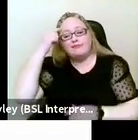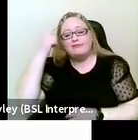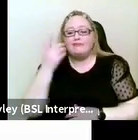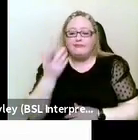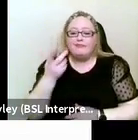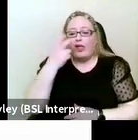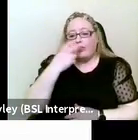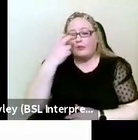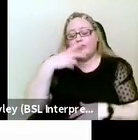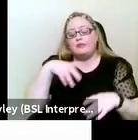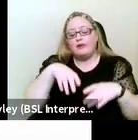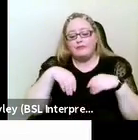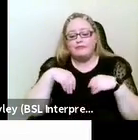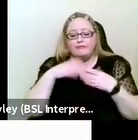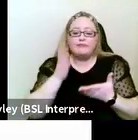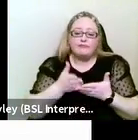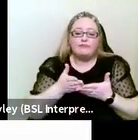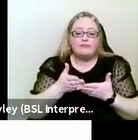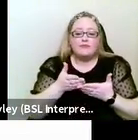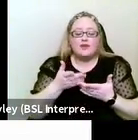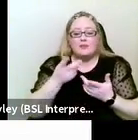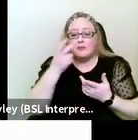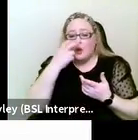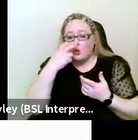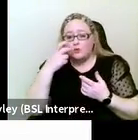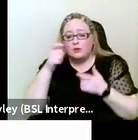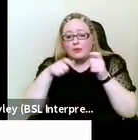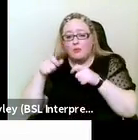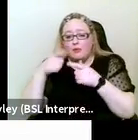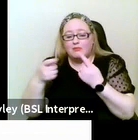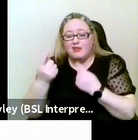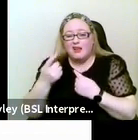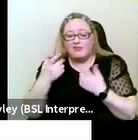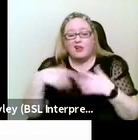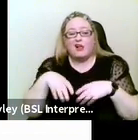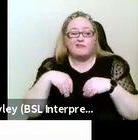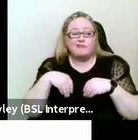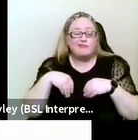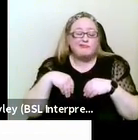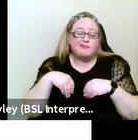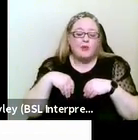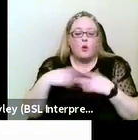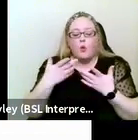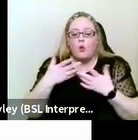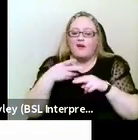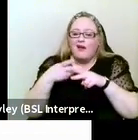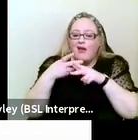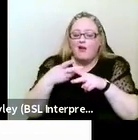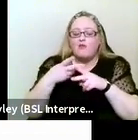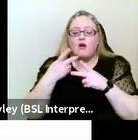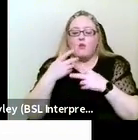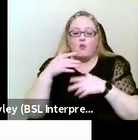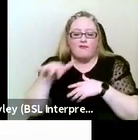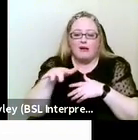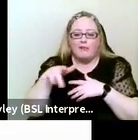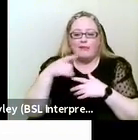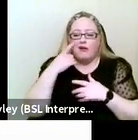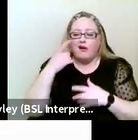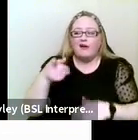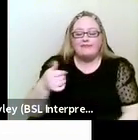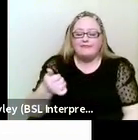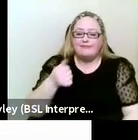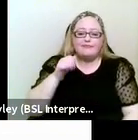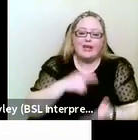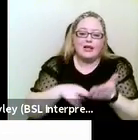by family, by older people themselves. And this is something that we need to avoid. Deafblindness may also